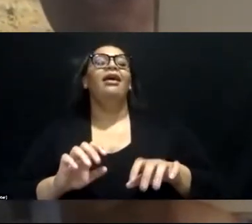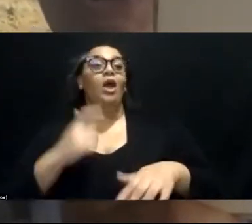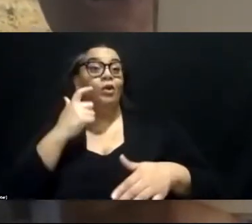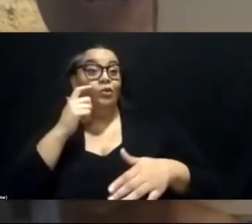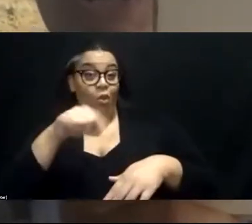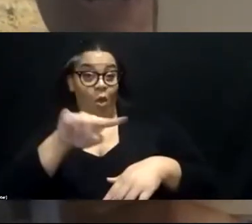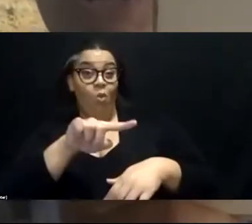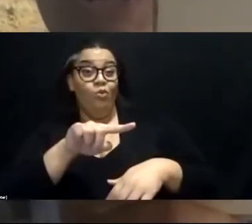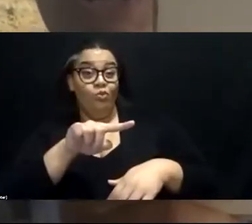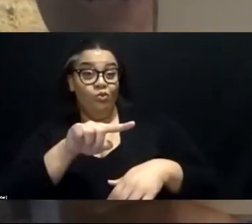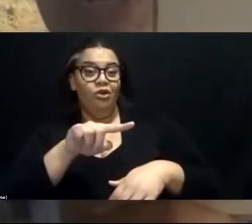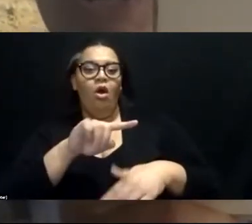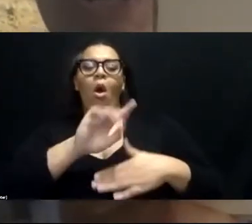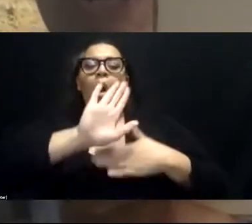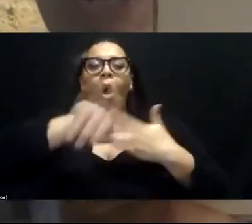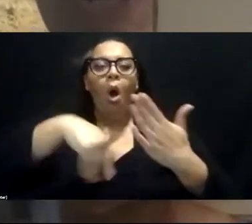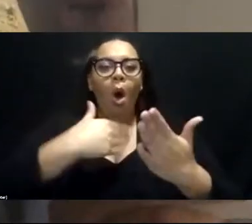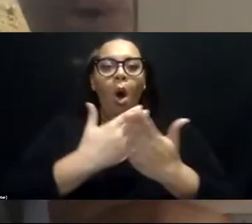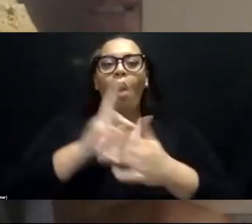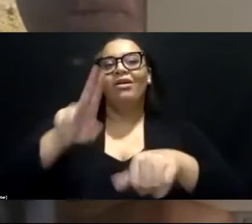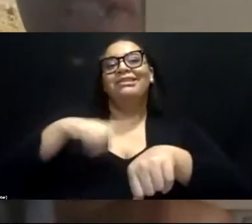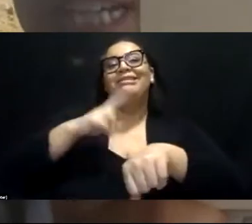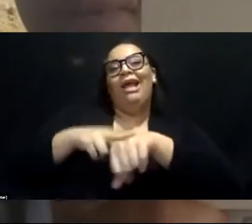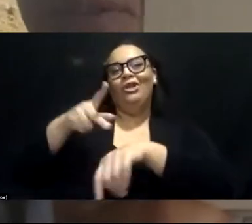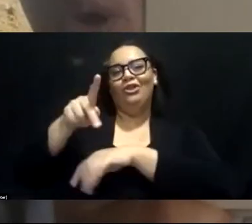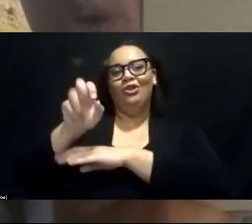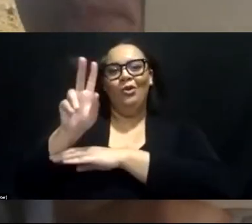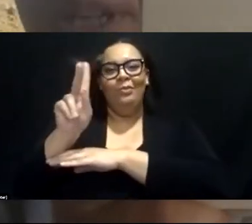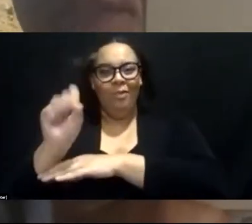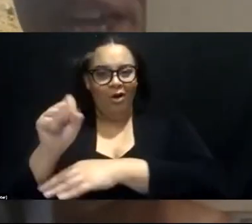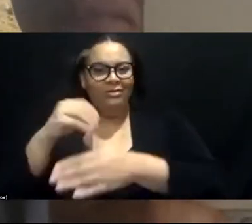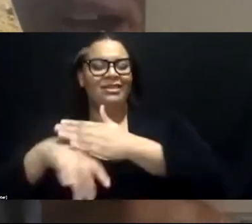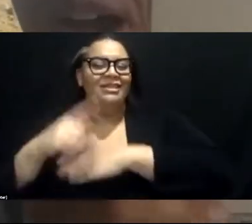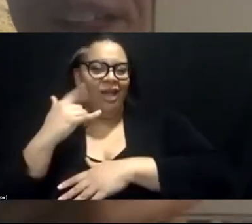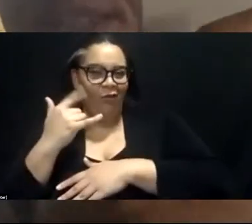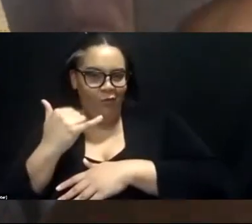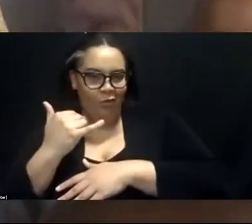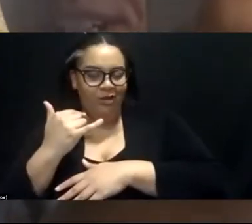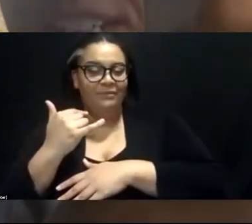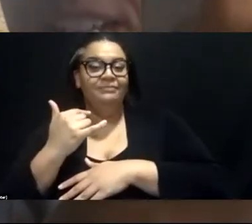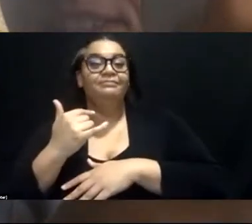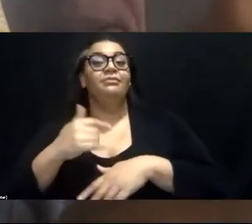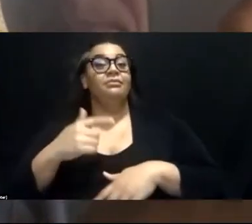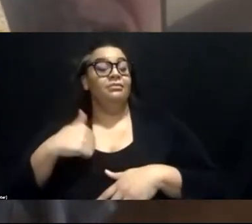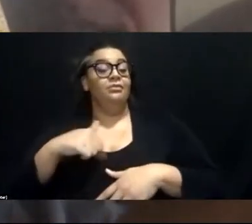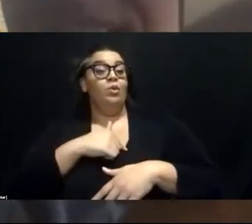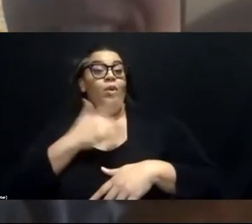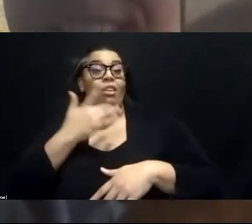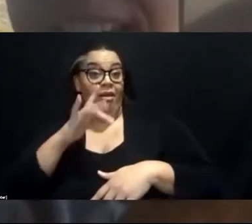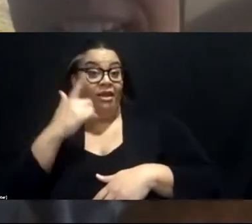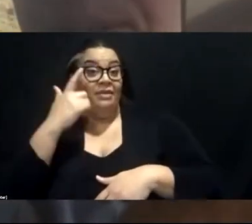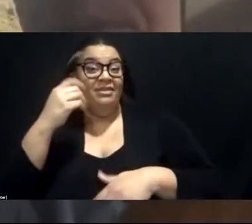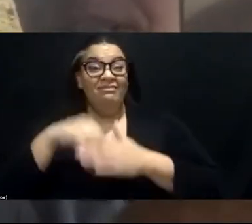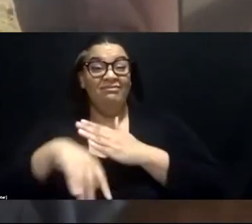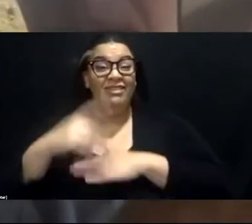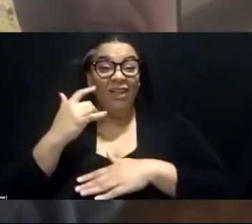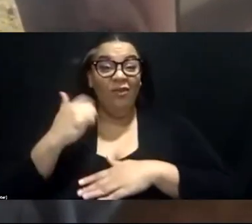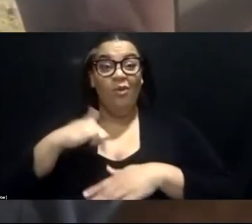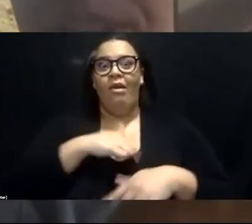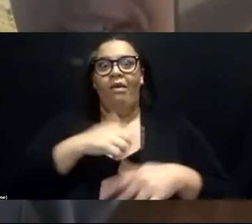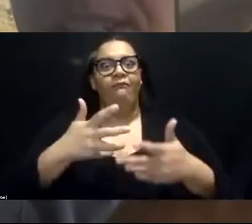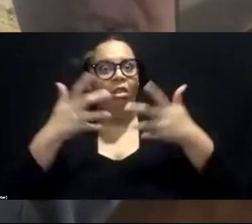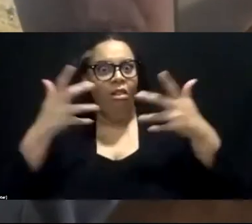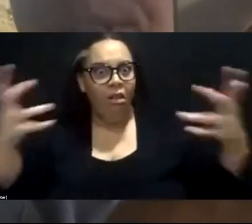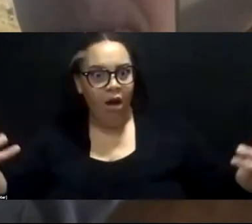all national parks. So in California, we're lucky we have a whole bunch of them. This one kind of in the middle of the